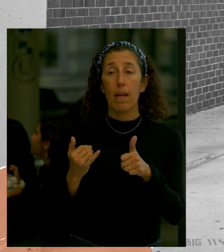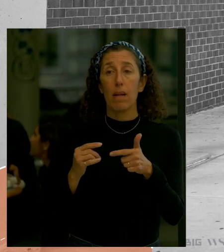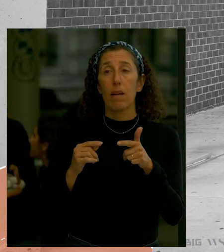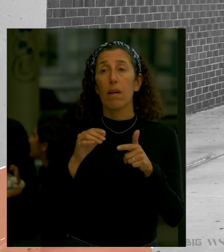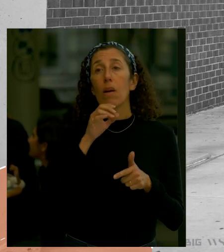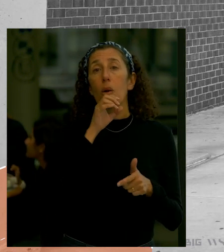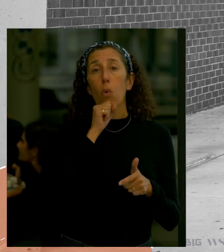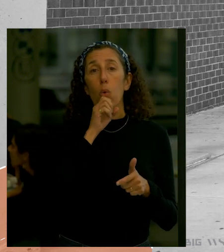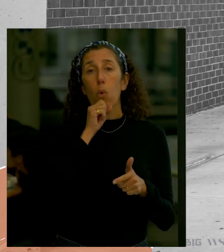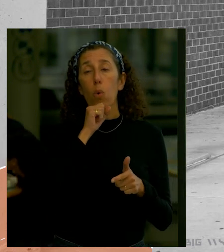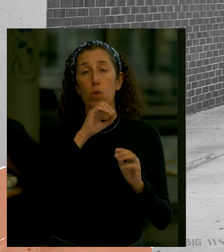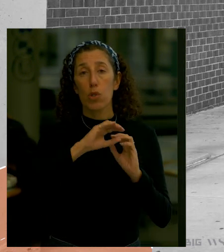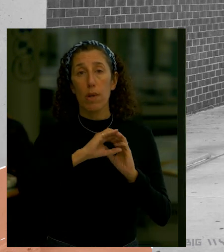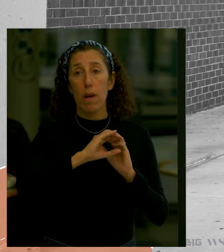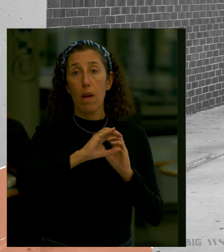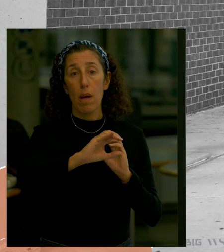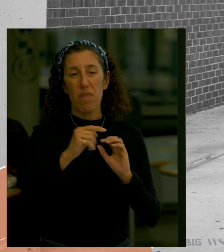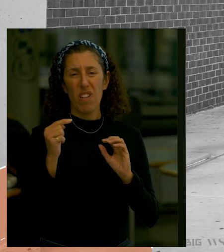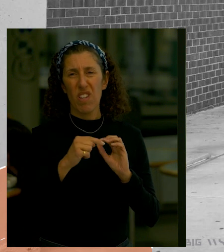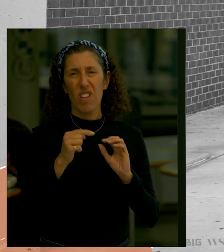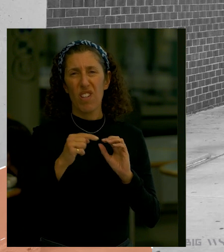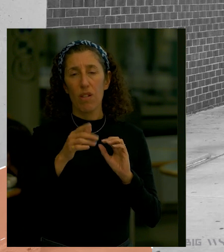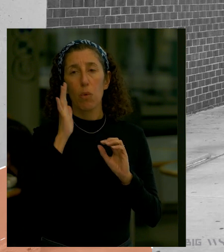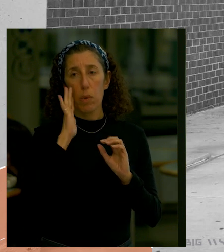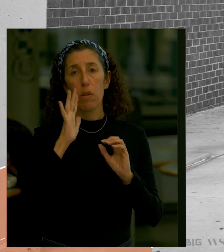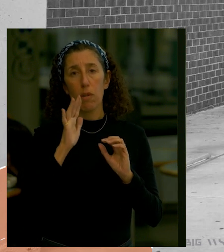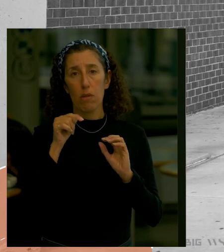here's what's going to change sort of like watch that space